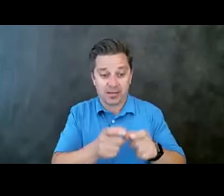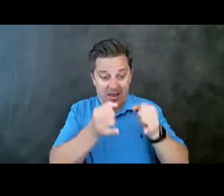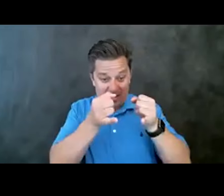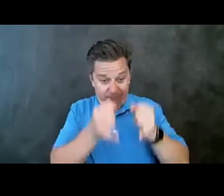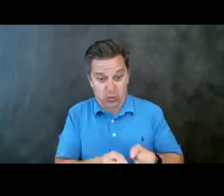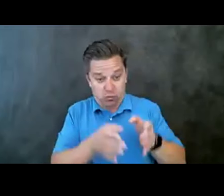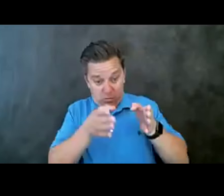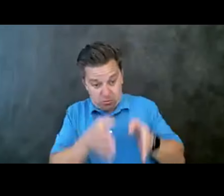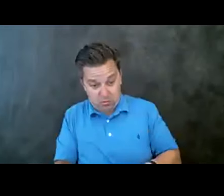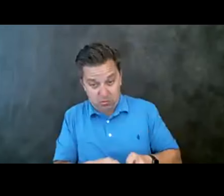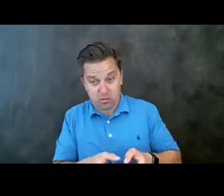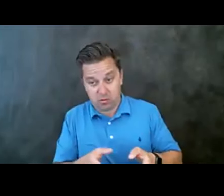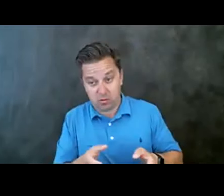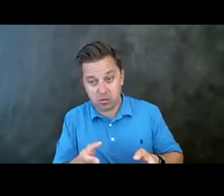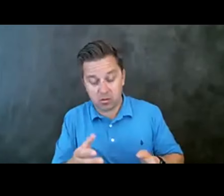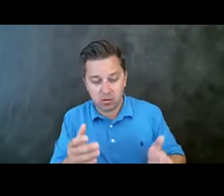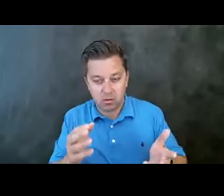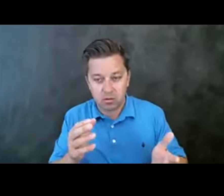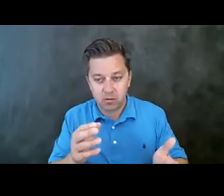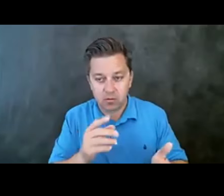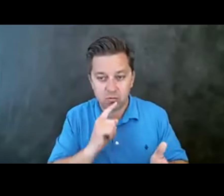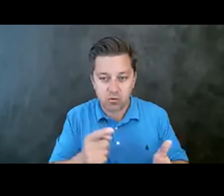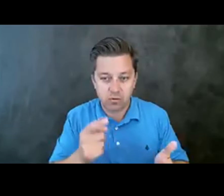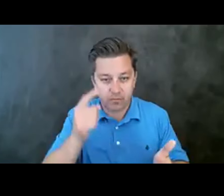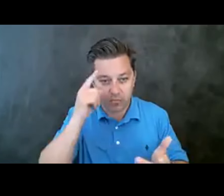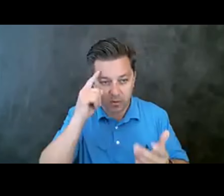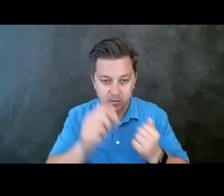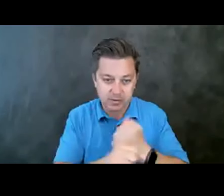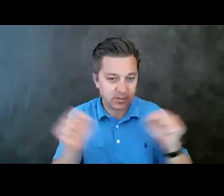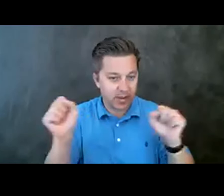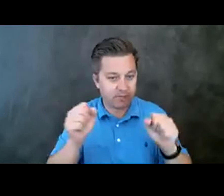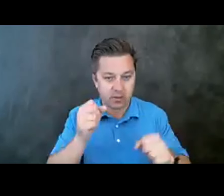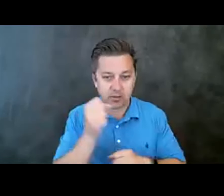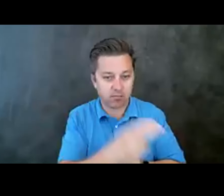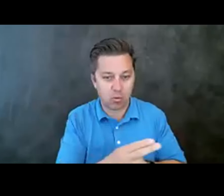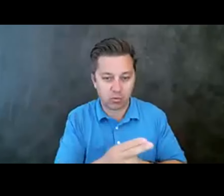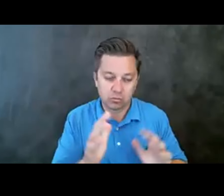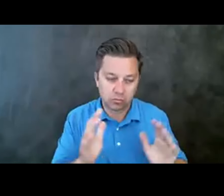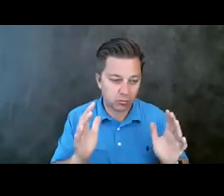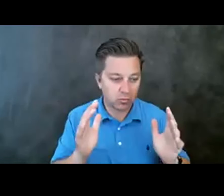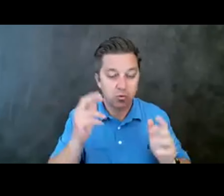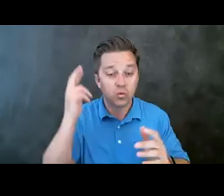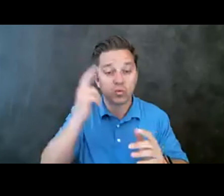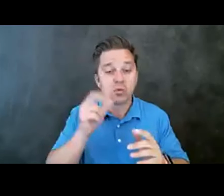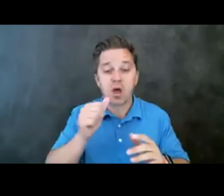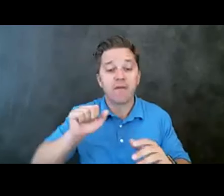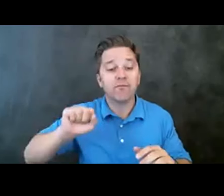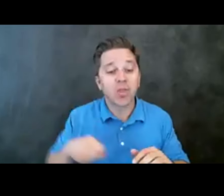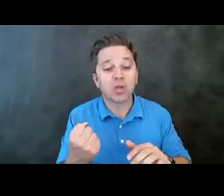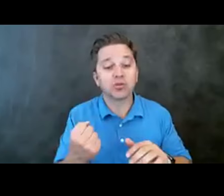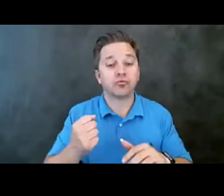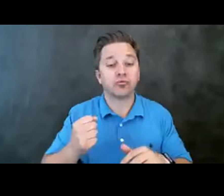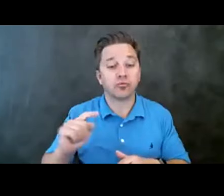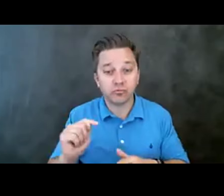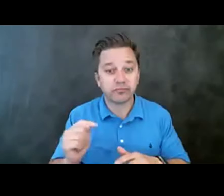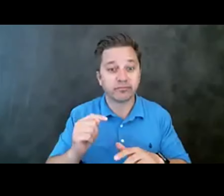to get rid of, I mean, I obviously ideally safely disposing of them. Um, you know, the reason why we don't flush the medications down